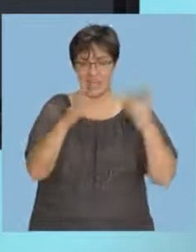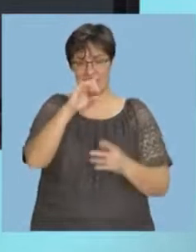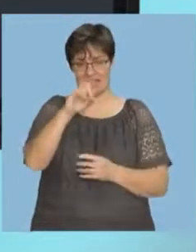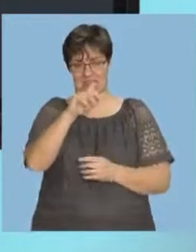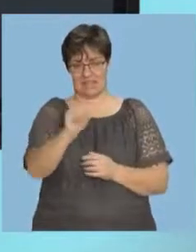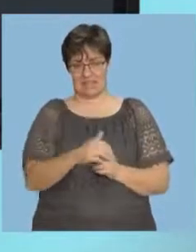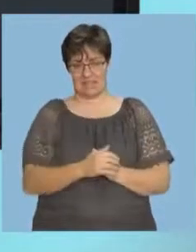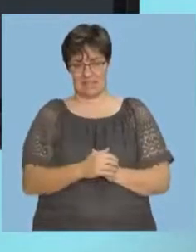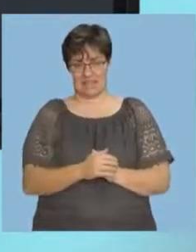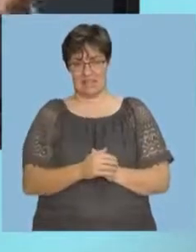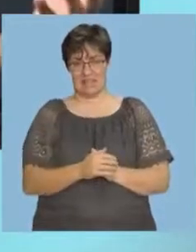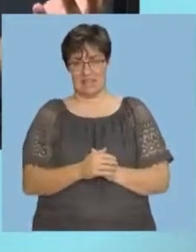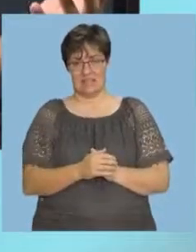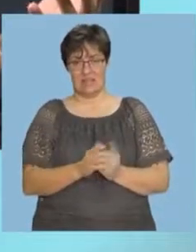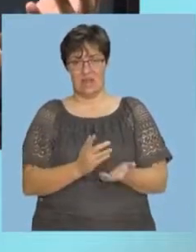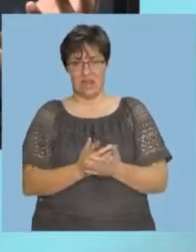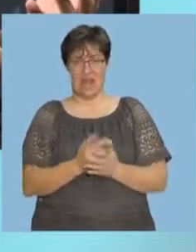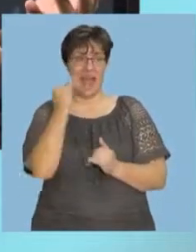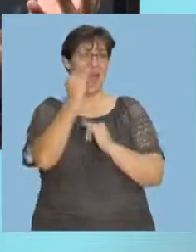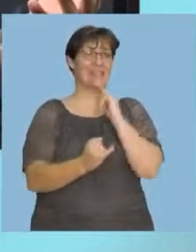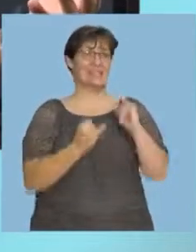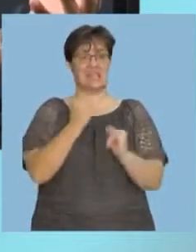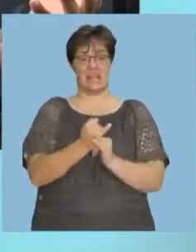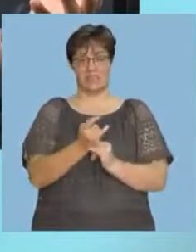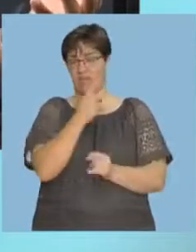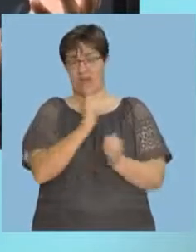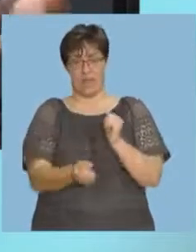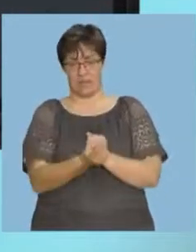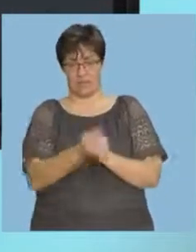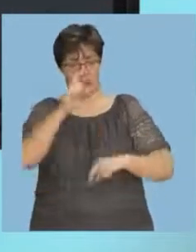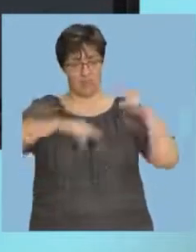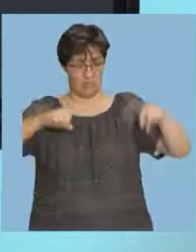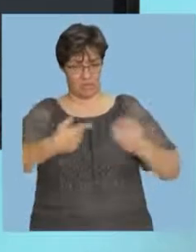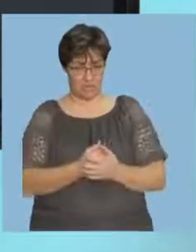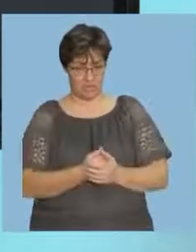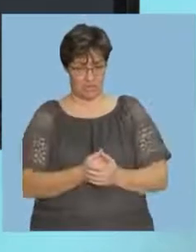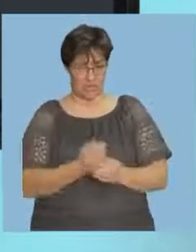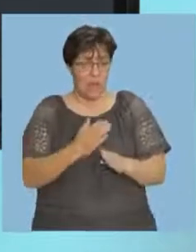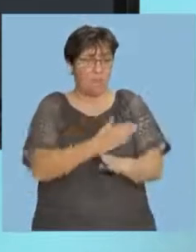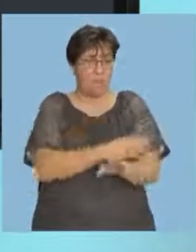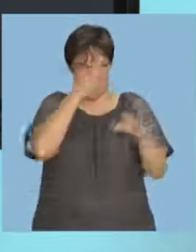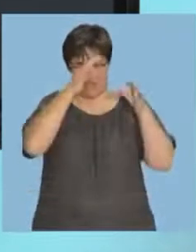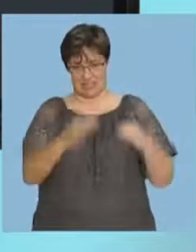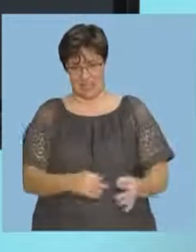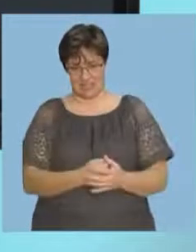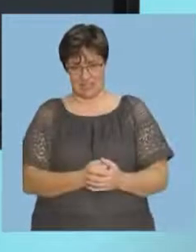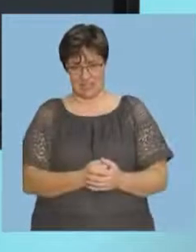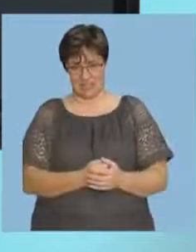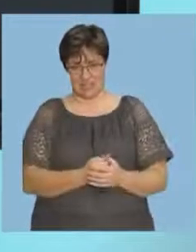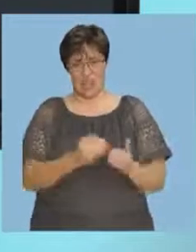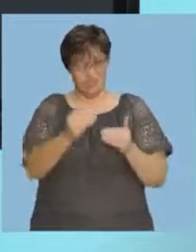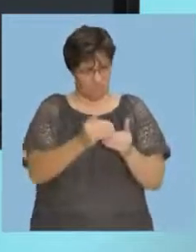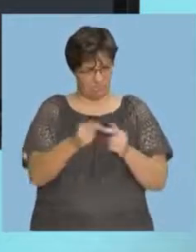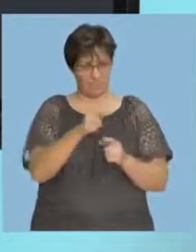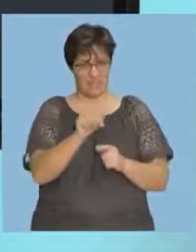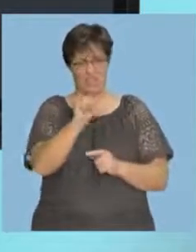sometimes what is the international counterpart variable look like before we make some decision. So, we're very close to